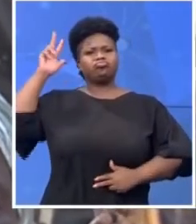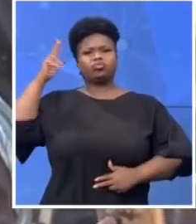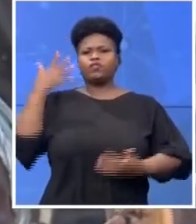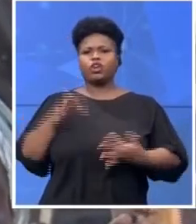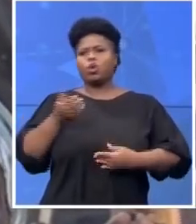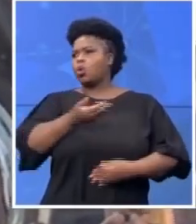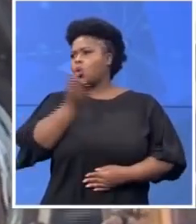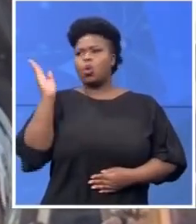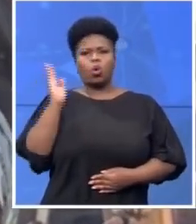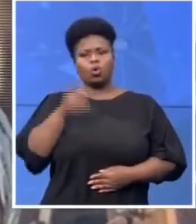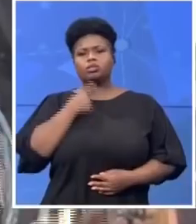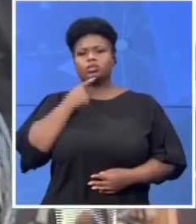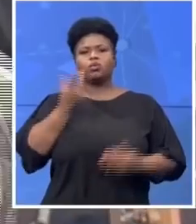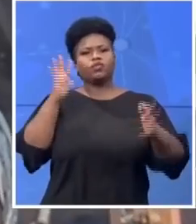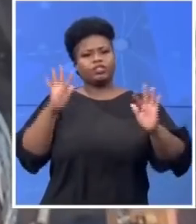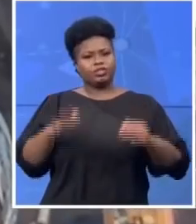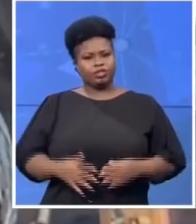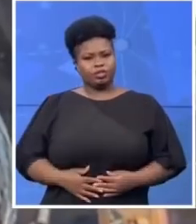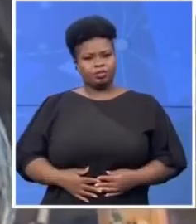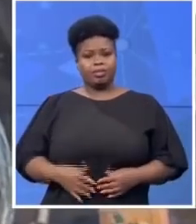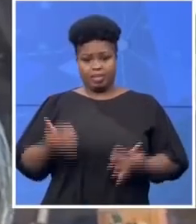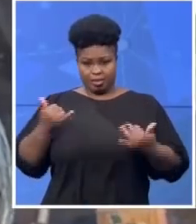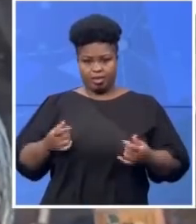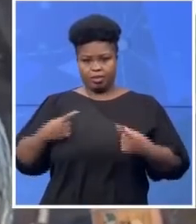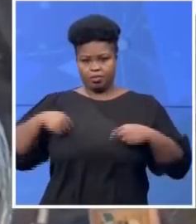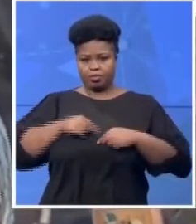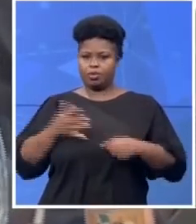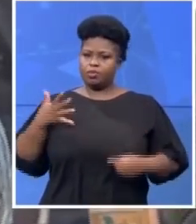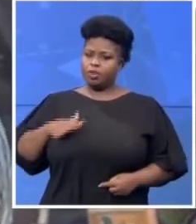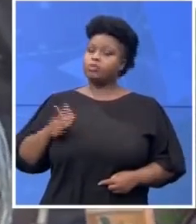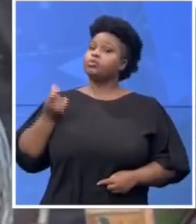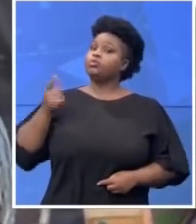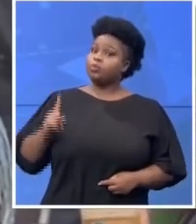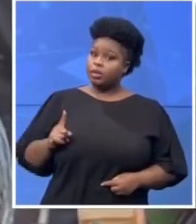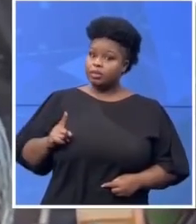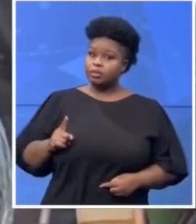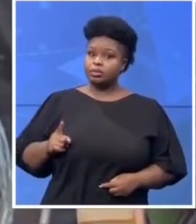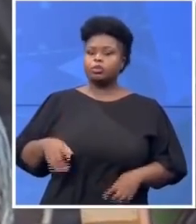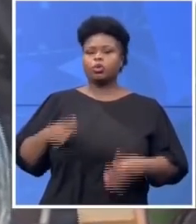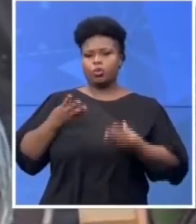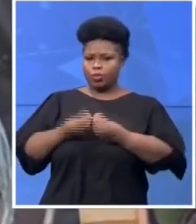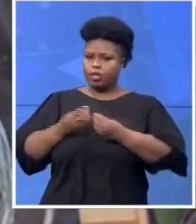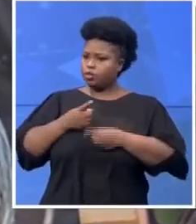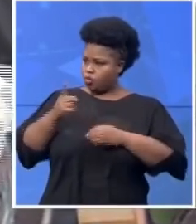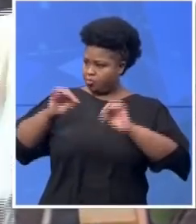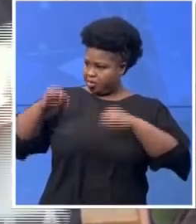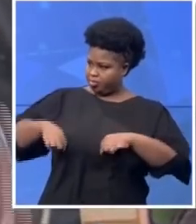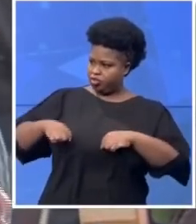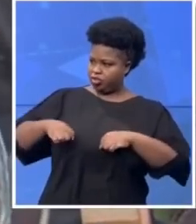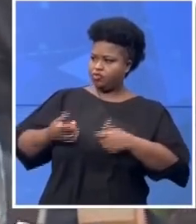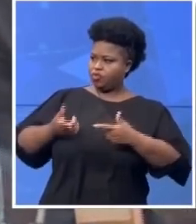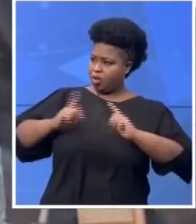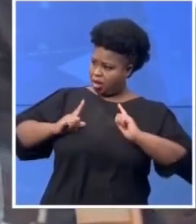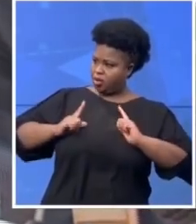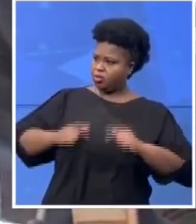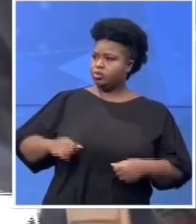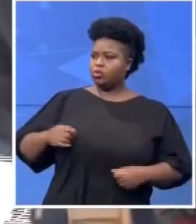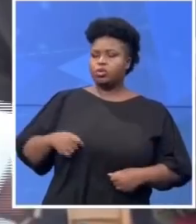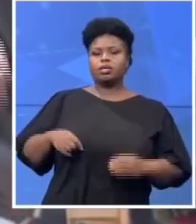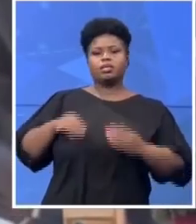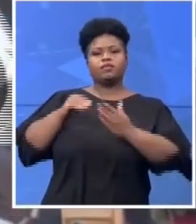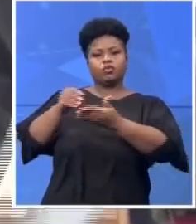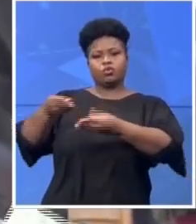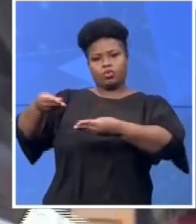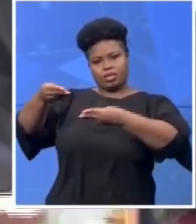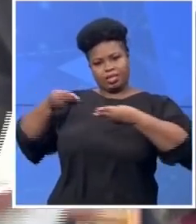to do, with your permission once more, is that if you give us the memorandum, we will then commit that with the